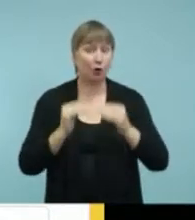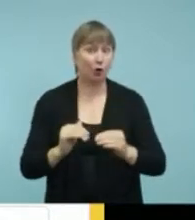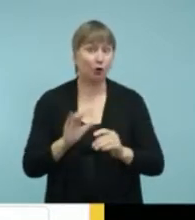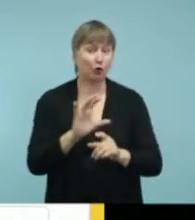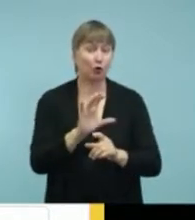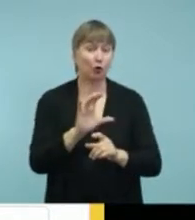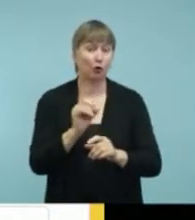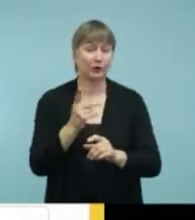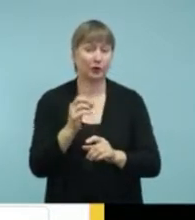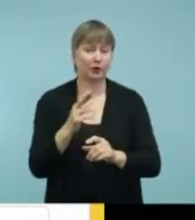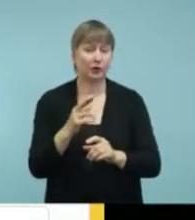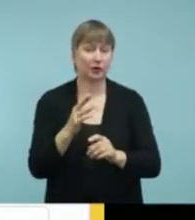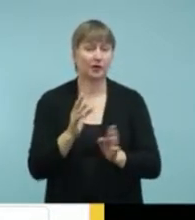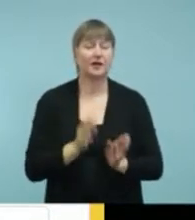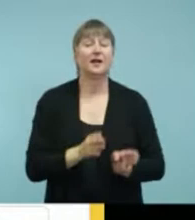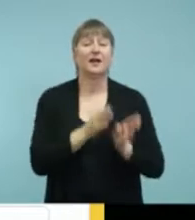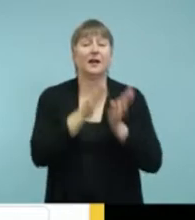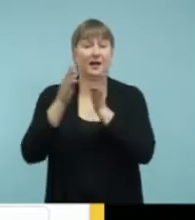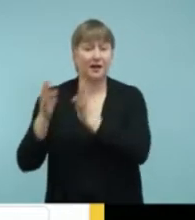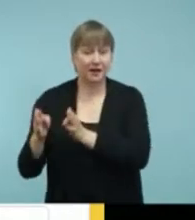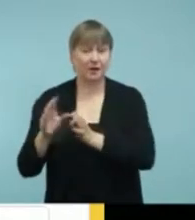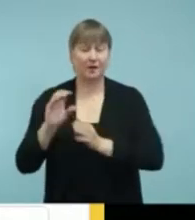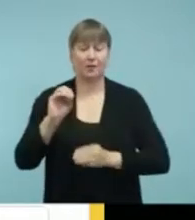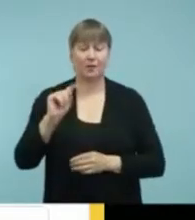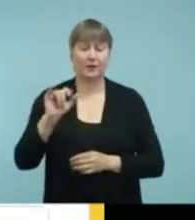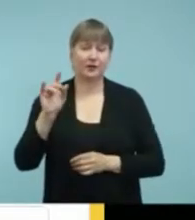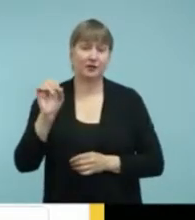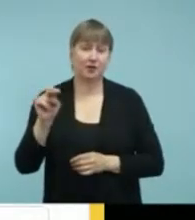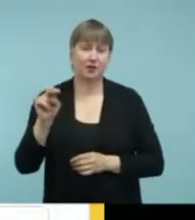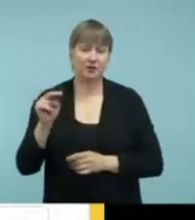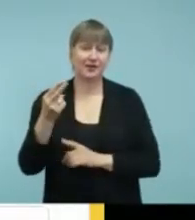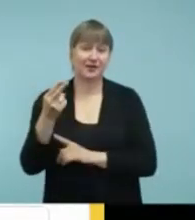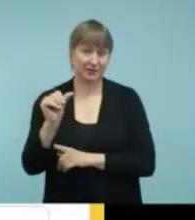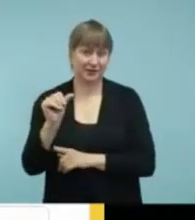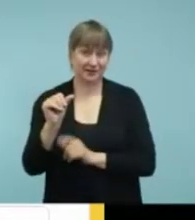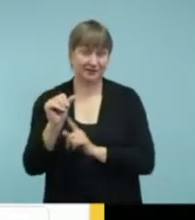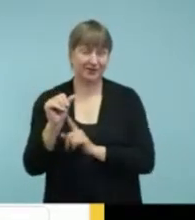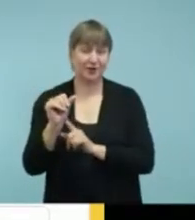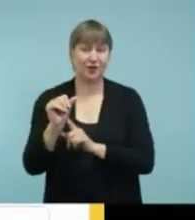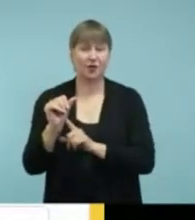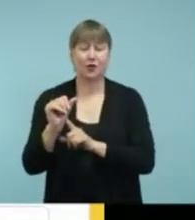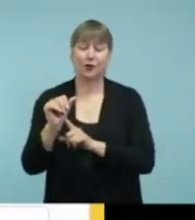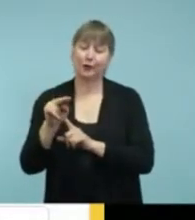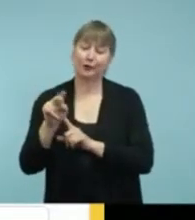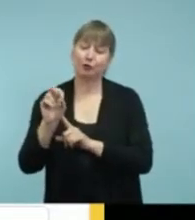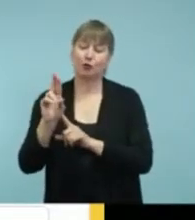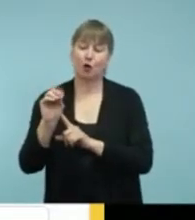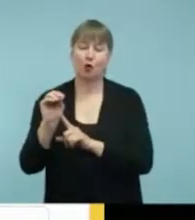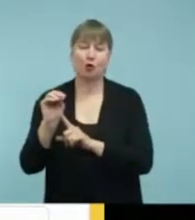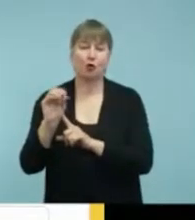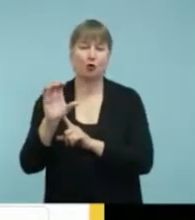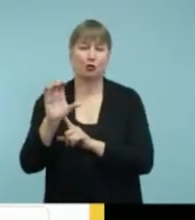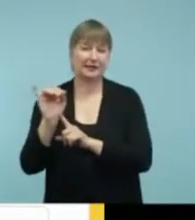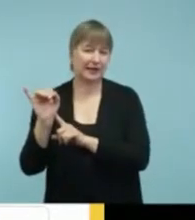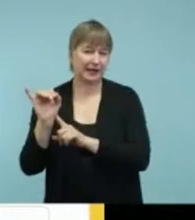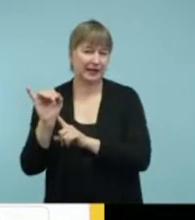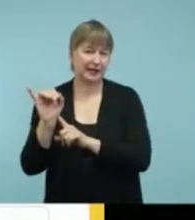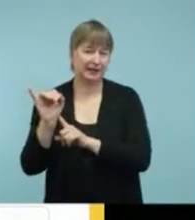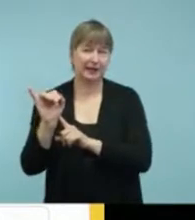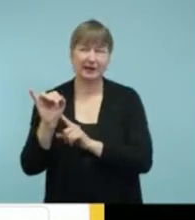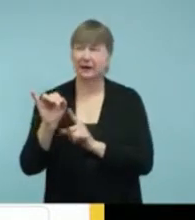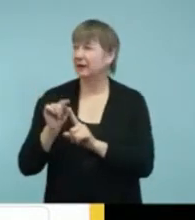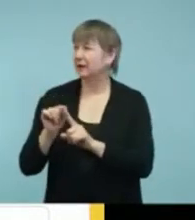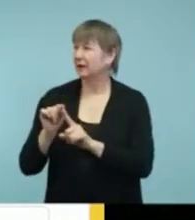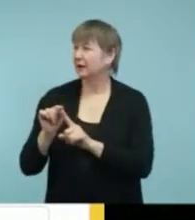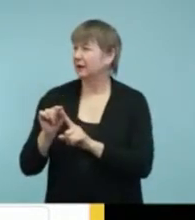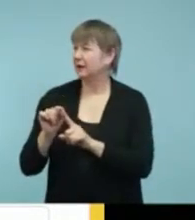Oticon. And so, those go with Oticon hearing aids or the neuro cochlear implants, which I believe it's approved